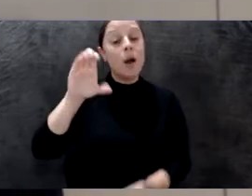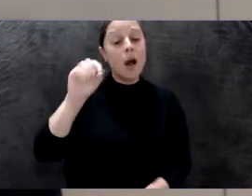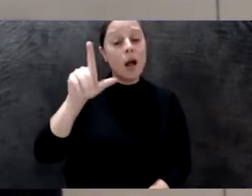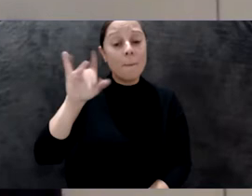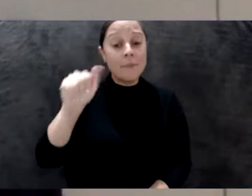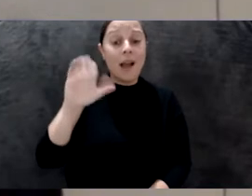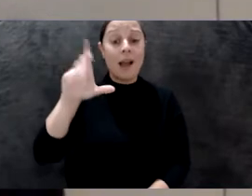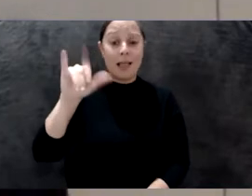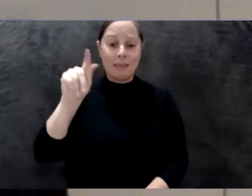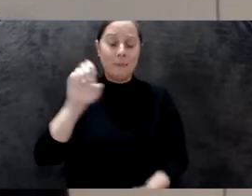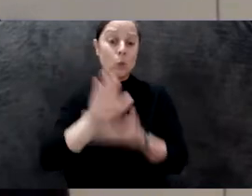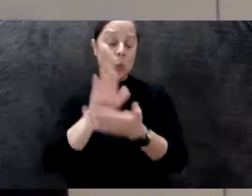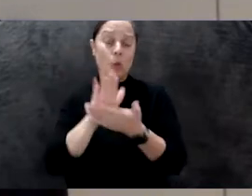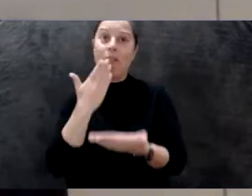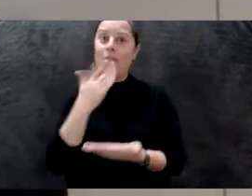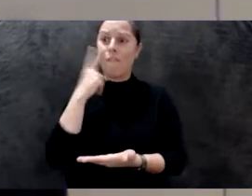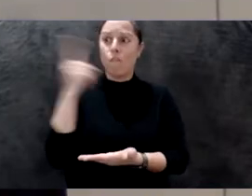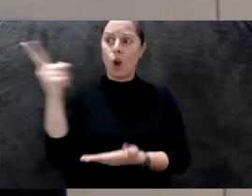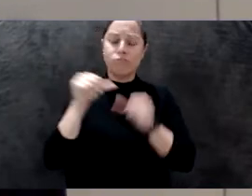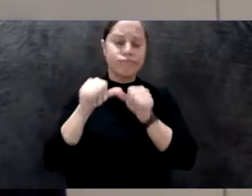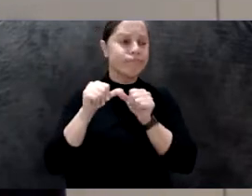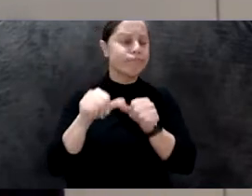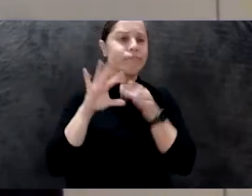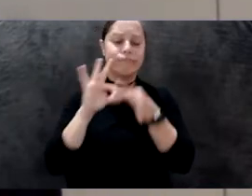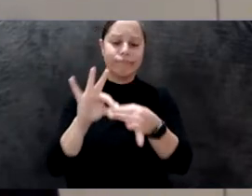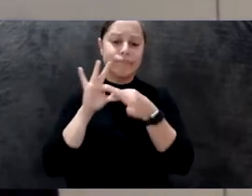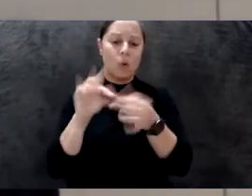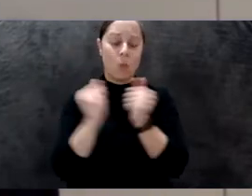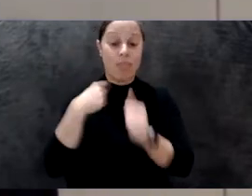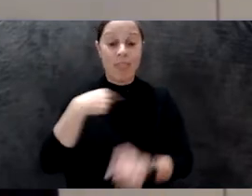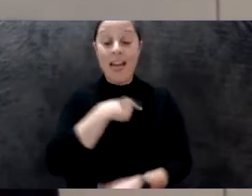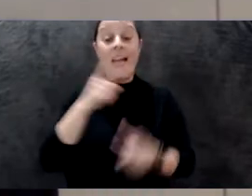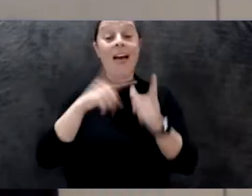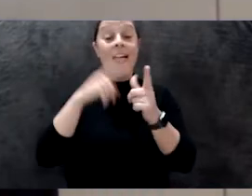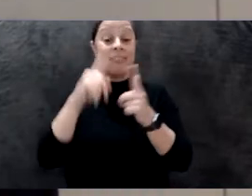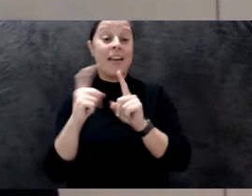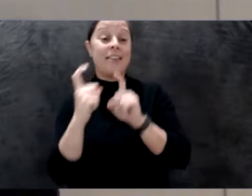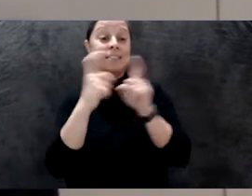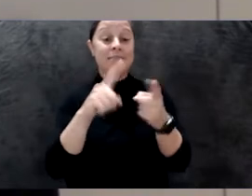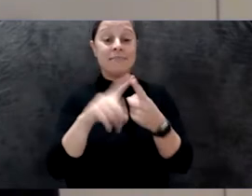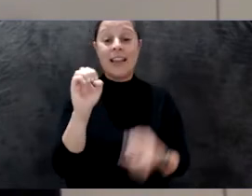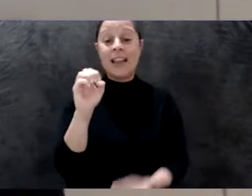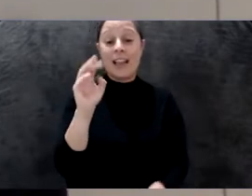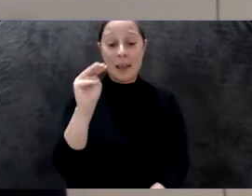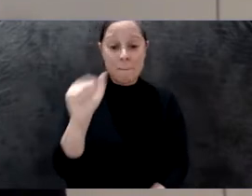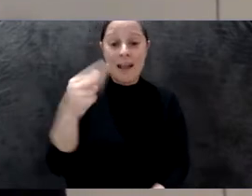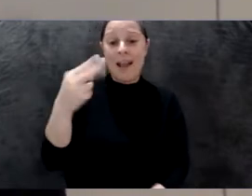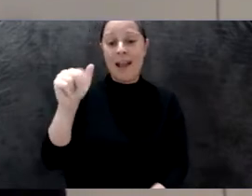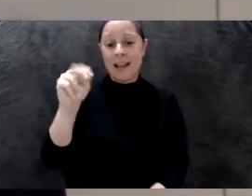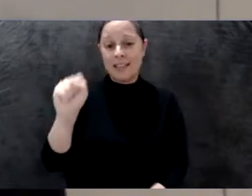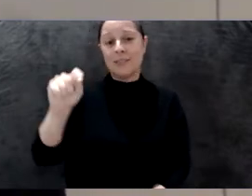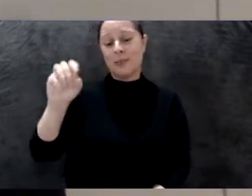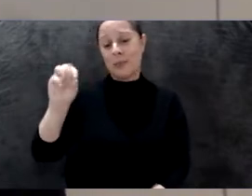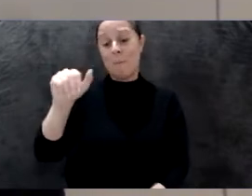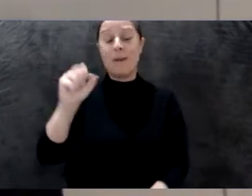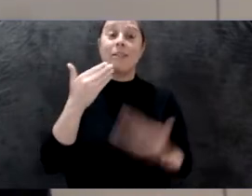collaboration, and then I'll ask Alex that you pass the baton to Emma, Hans, and Tomás. Thanks everyone for joining